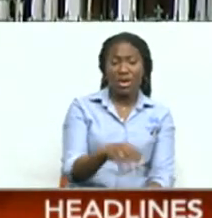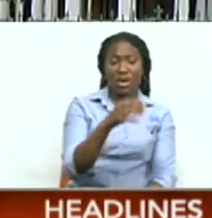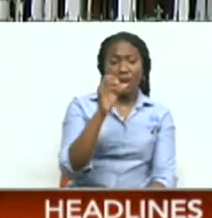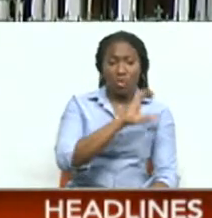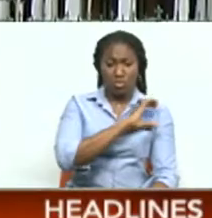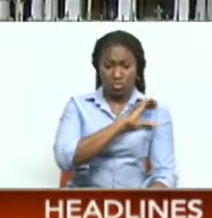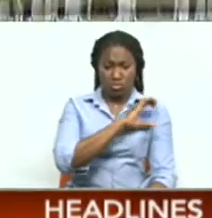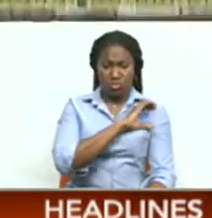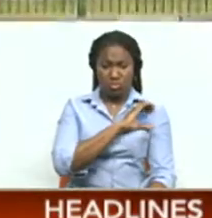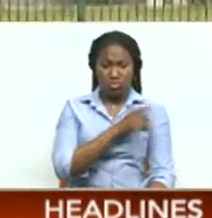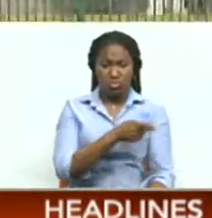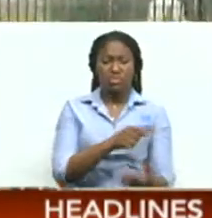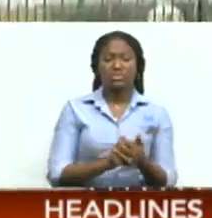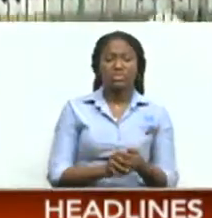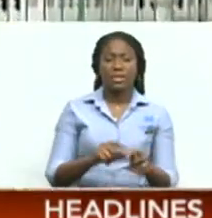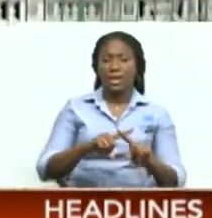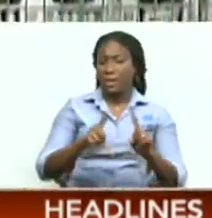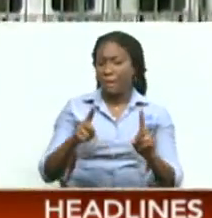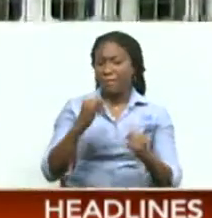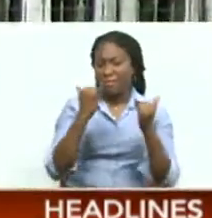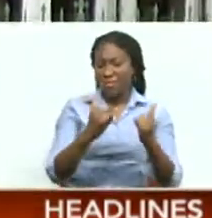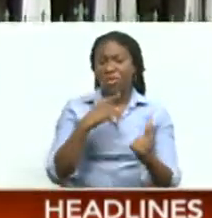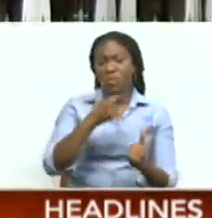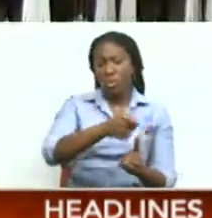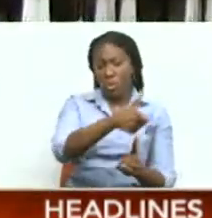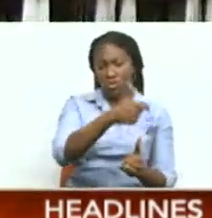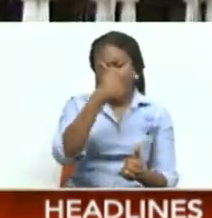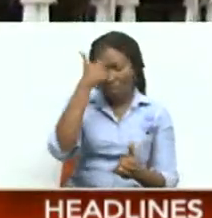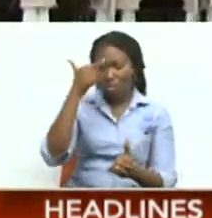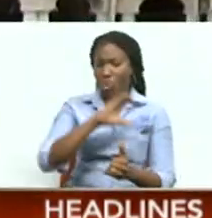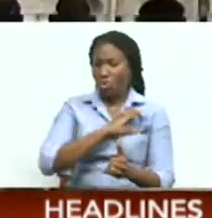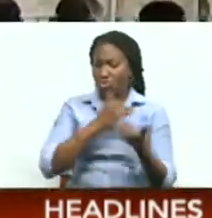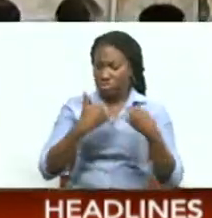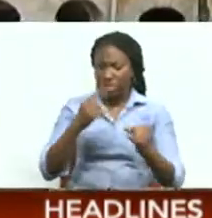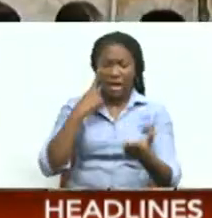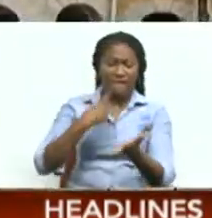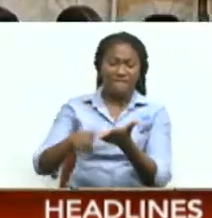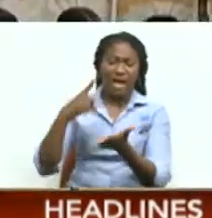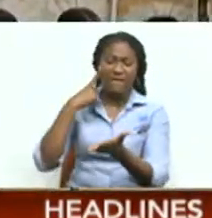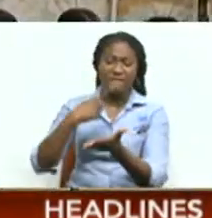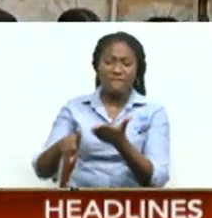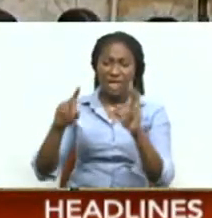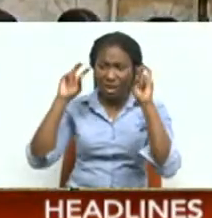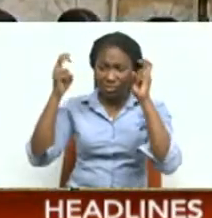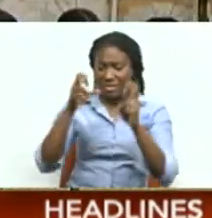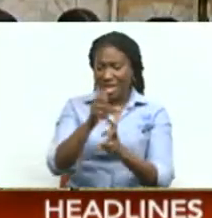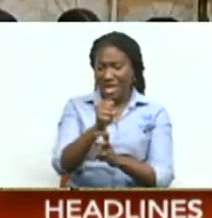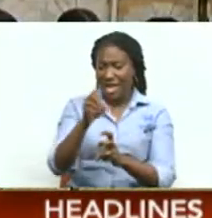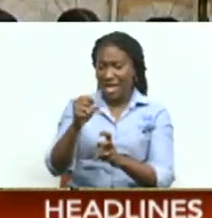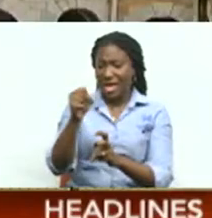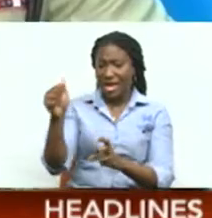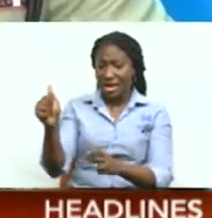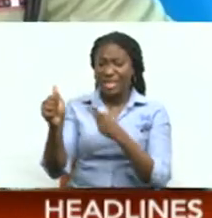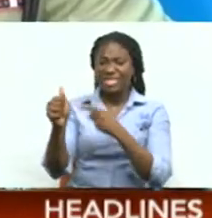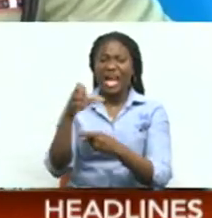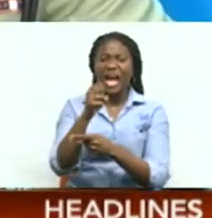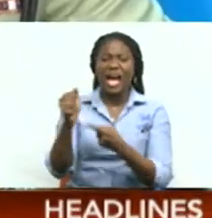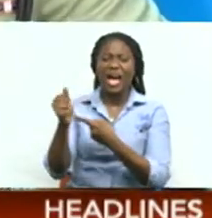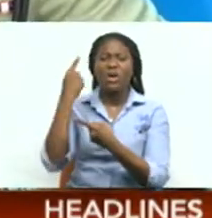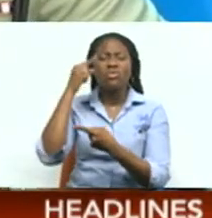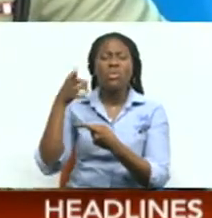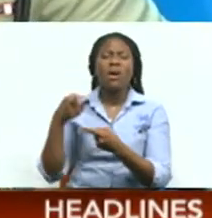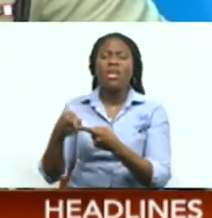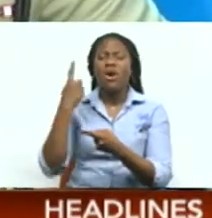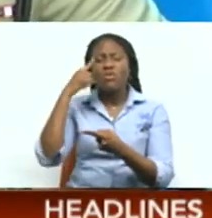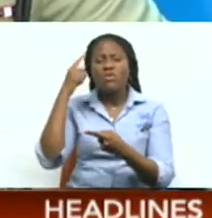leave, as police investigate the running of the top intelligence gathering agency. At today's police media briefing, police commissioner earlier here with